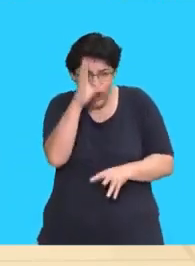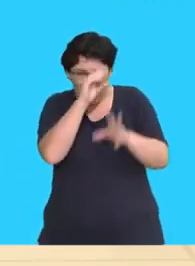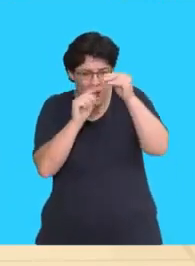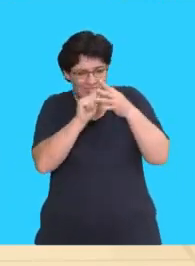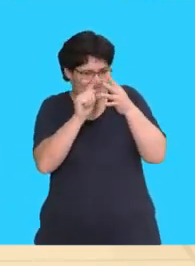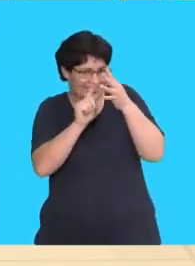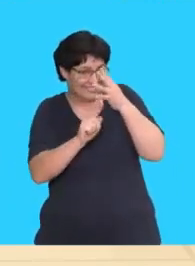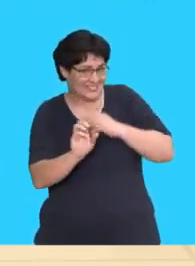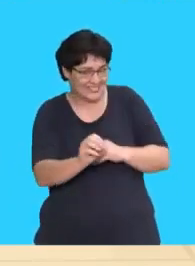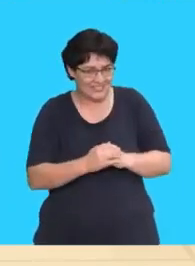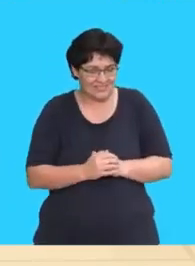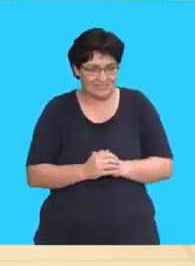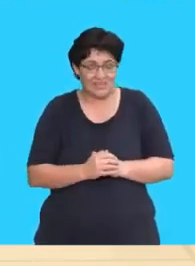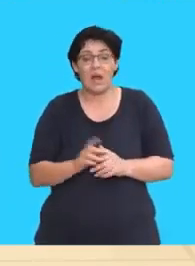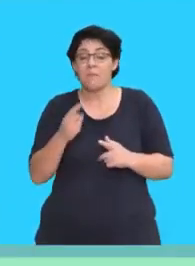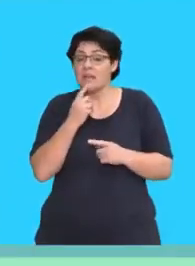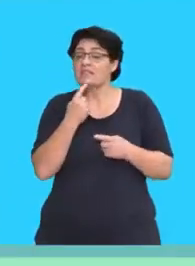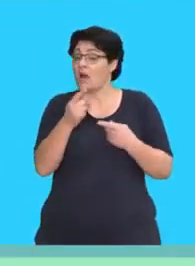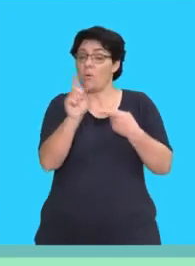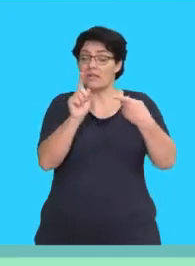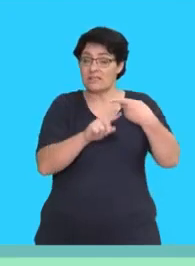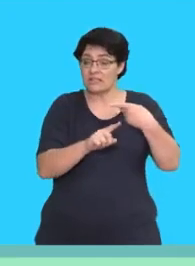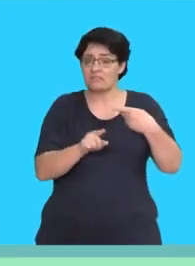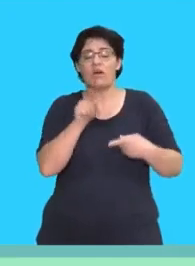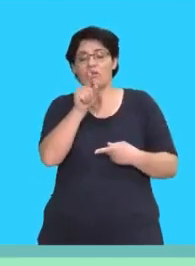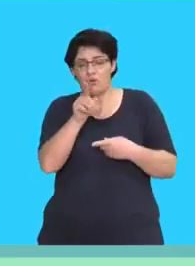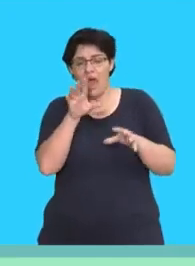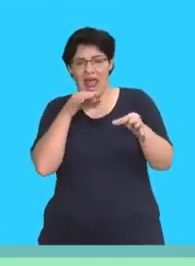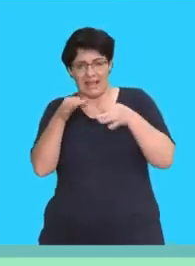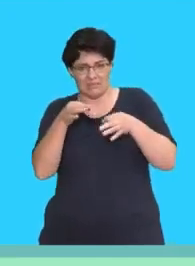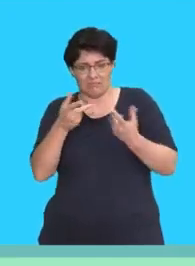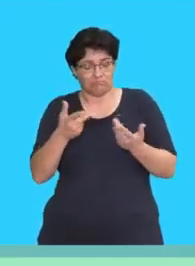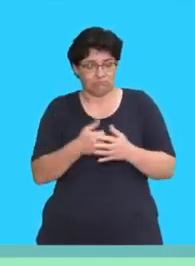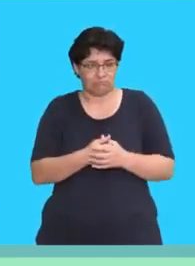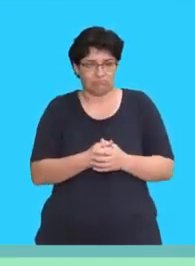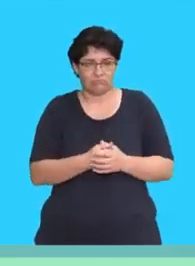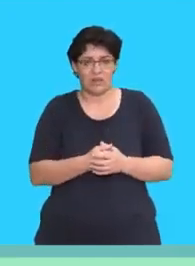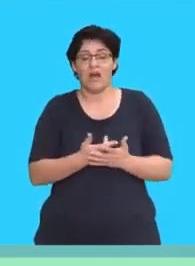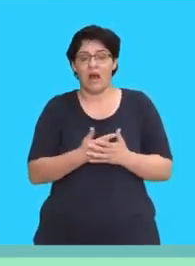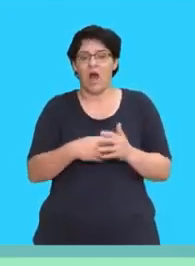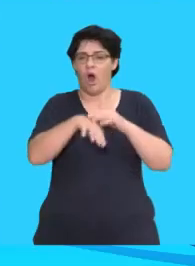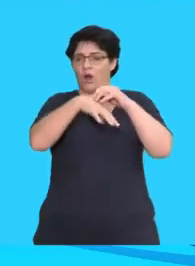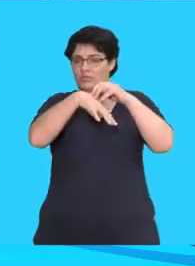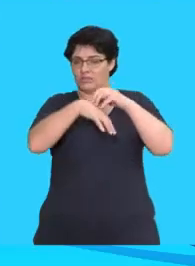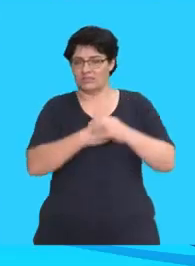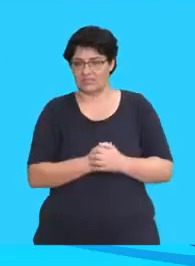some of these wonderful sea creatures. I will name the creature and then describe it.